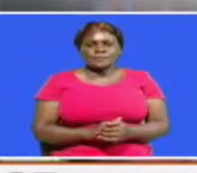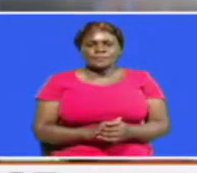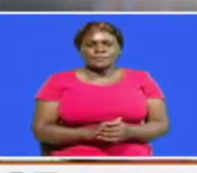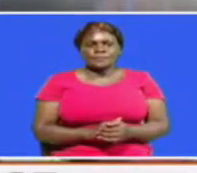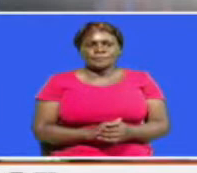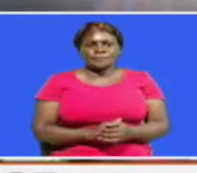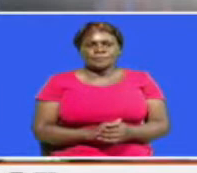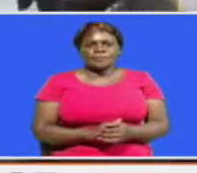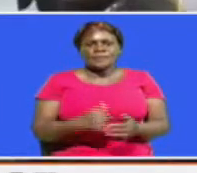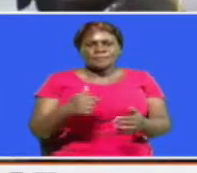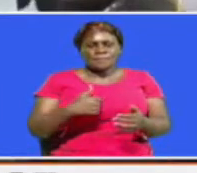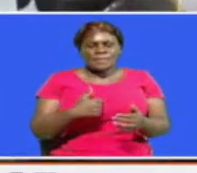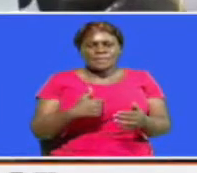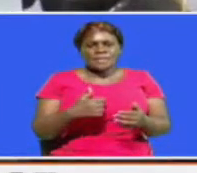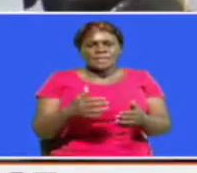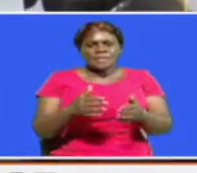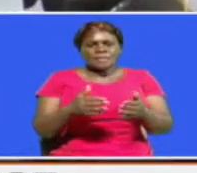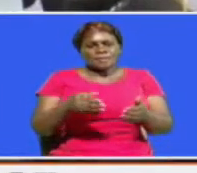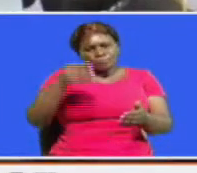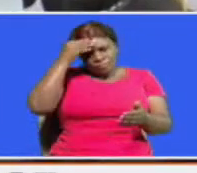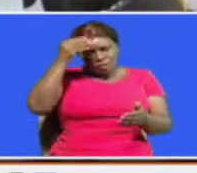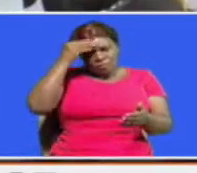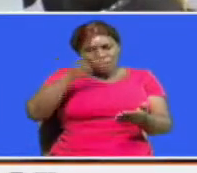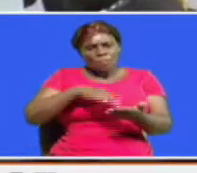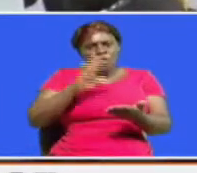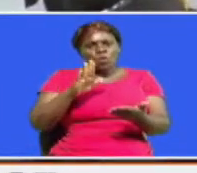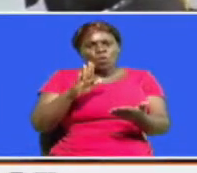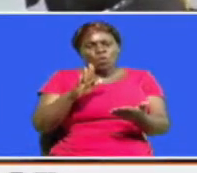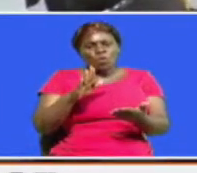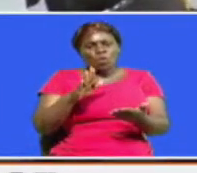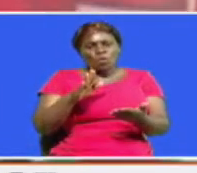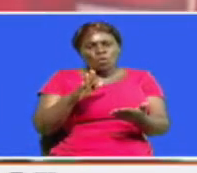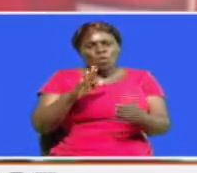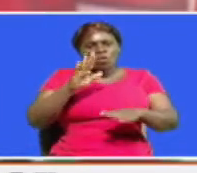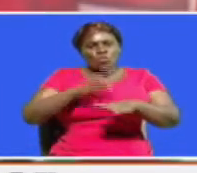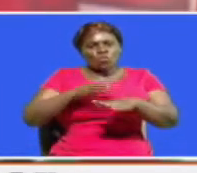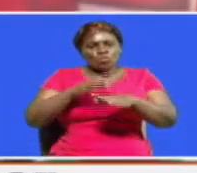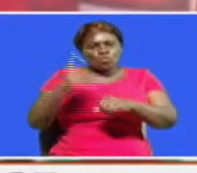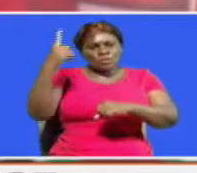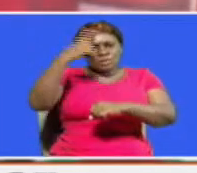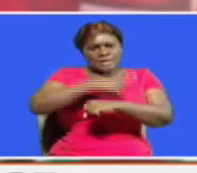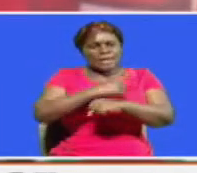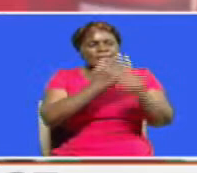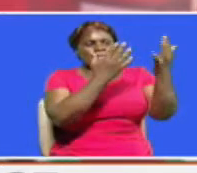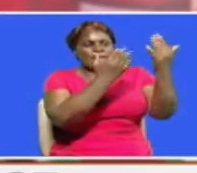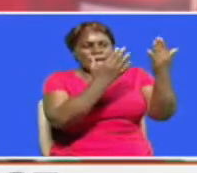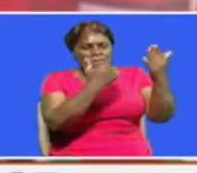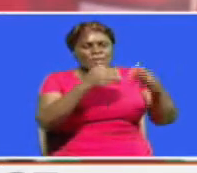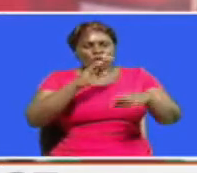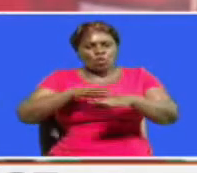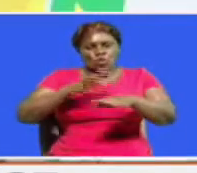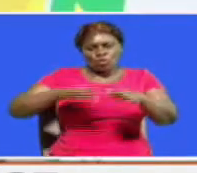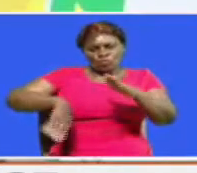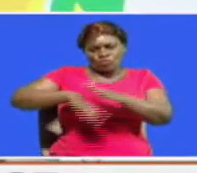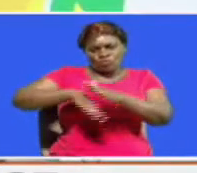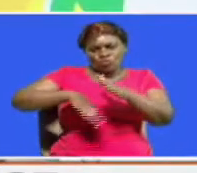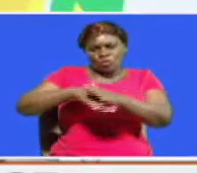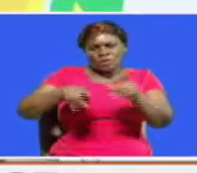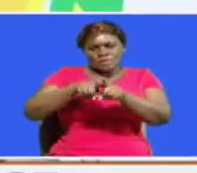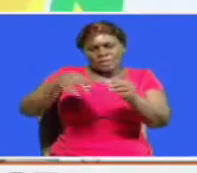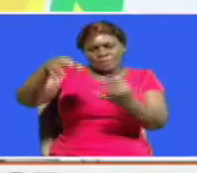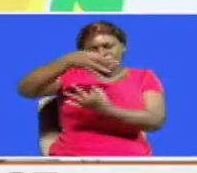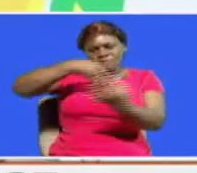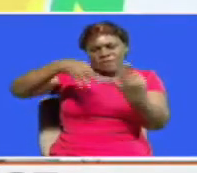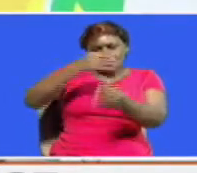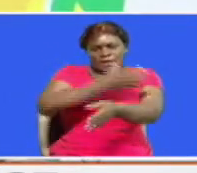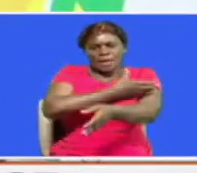CAF A. So I'm very, very elated and I think brighter days lie ahead in as far as Kenyan football is concerned. If the federation